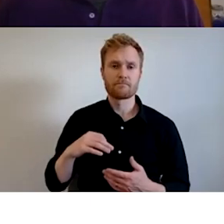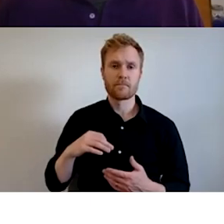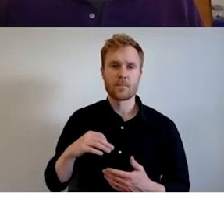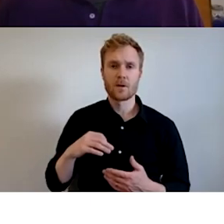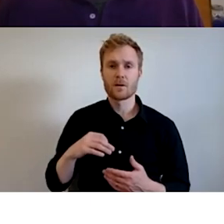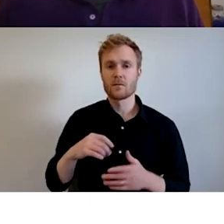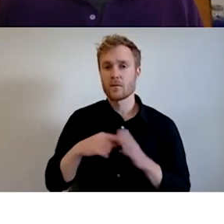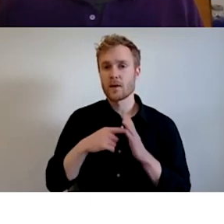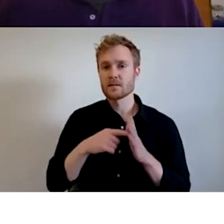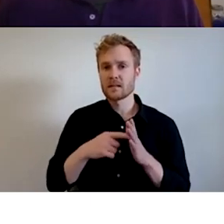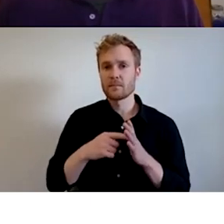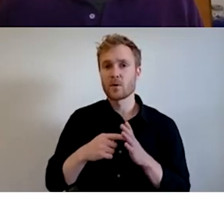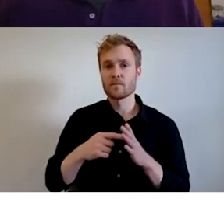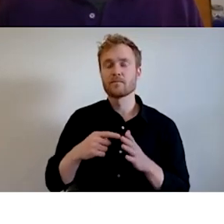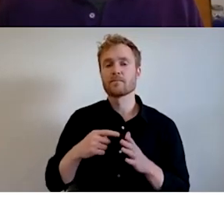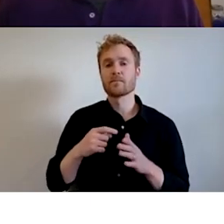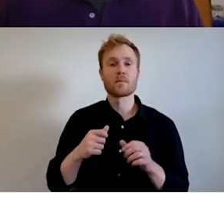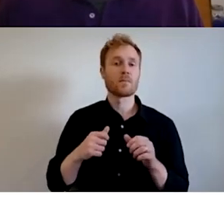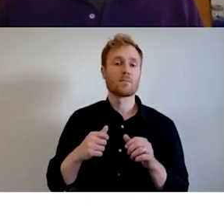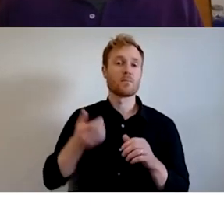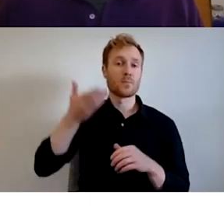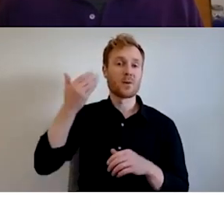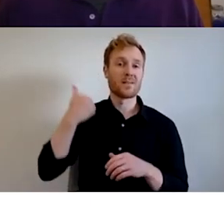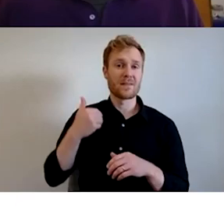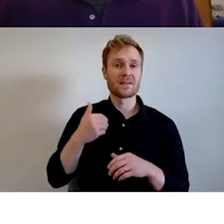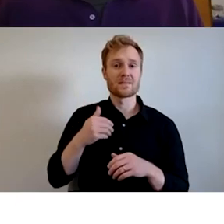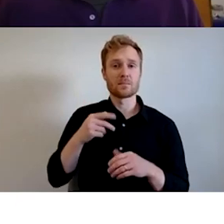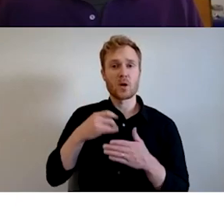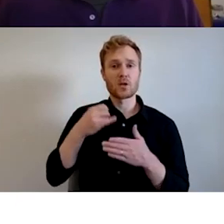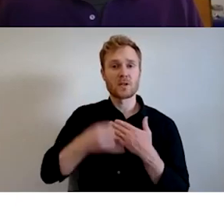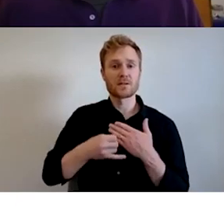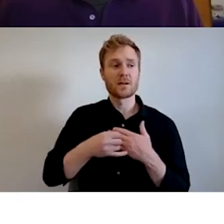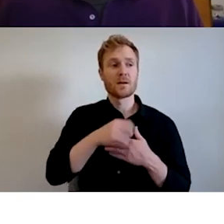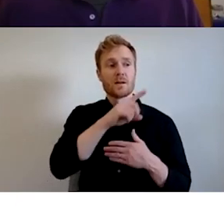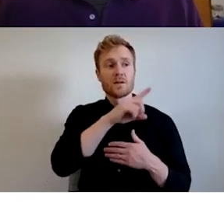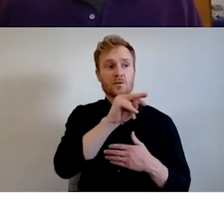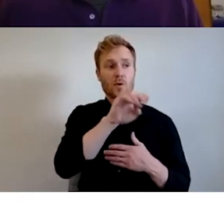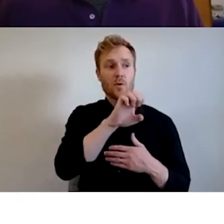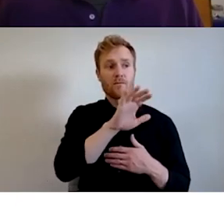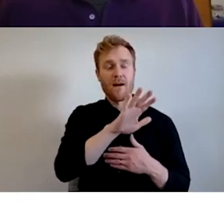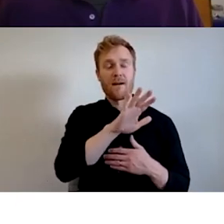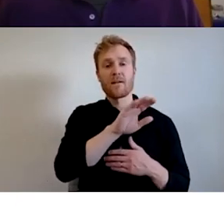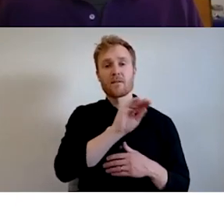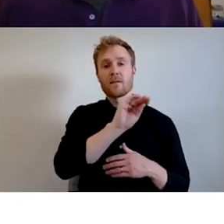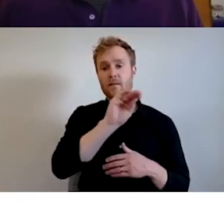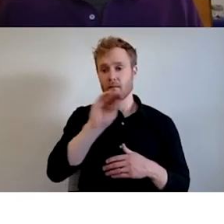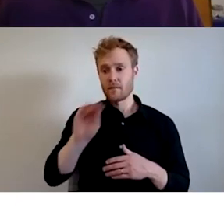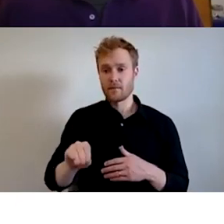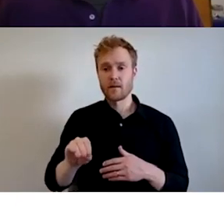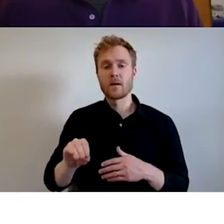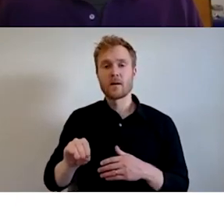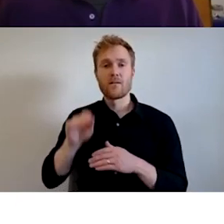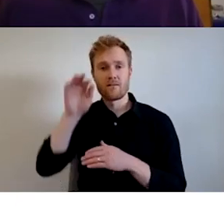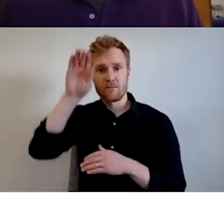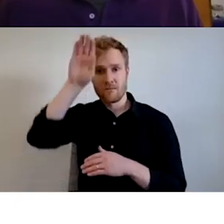funded capital project to relocate a Zone 5 off of Washington Boulevard and into, uh, Fire Station 8, which is in East